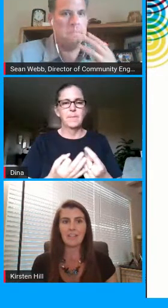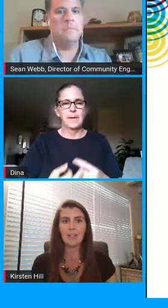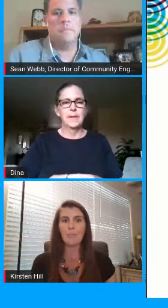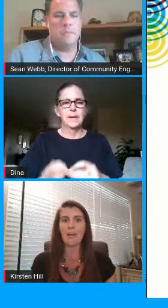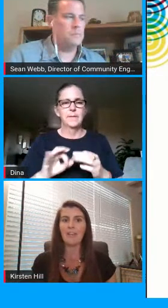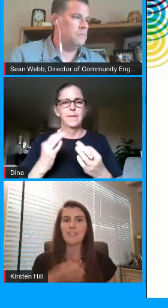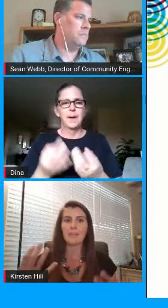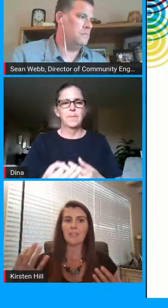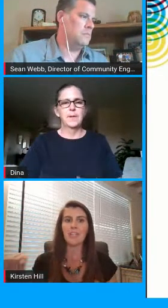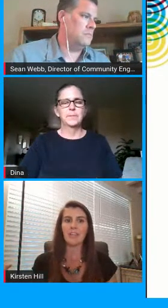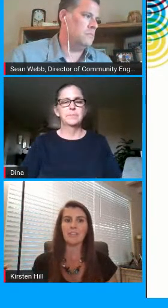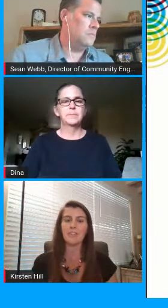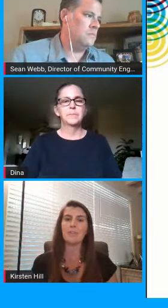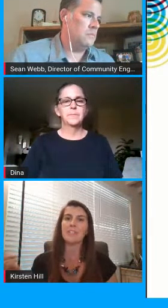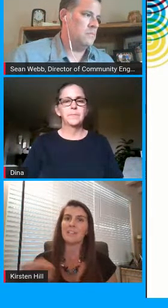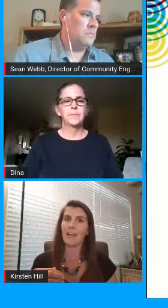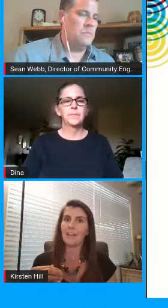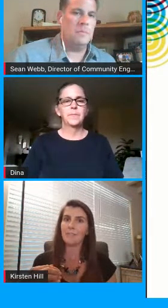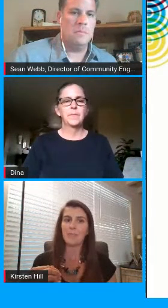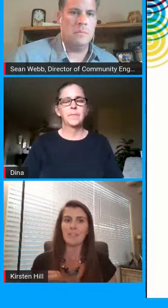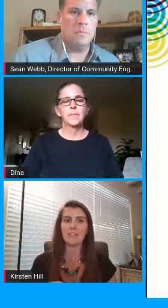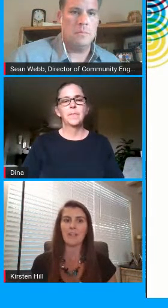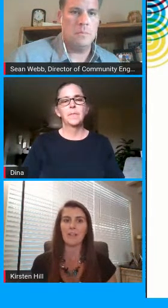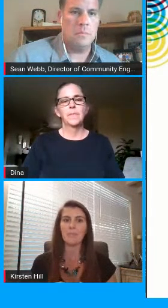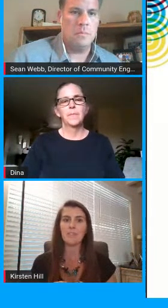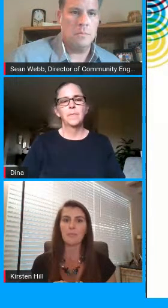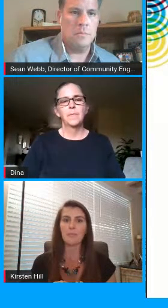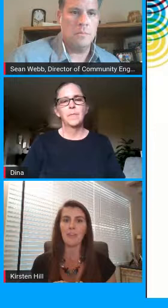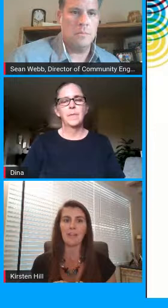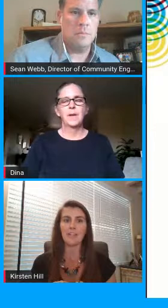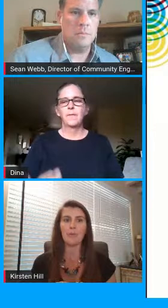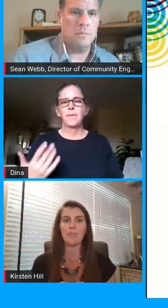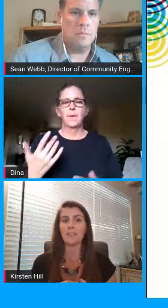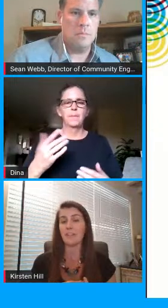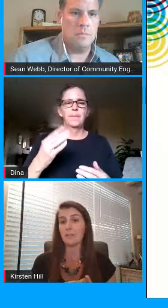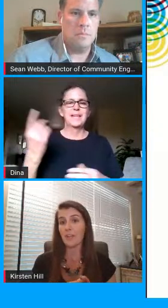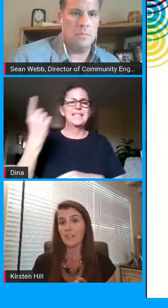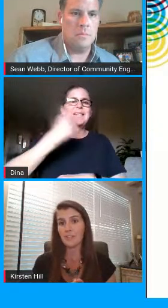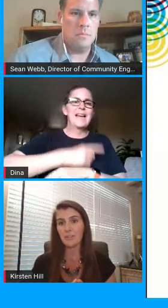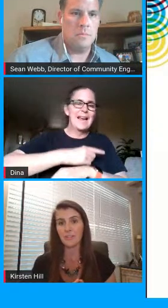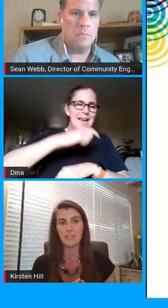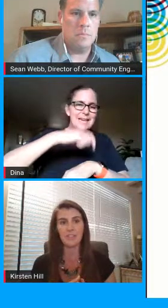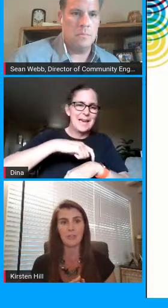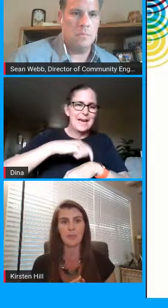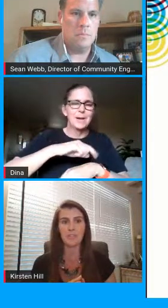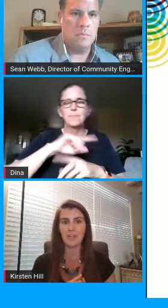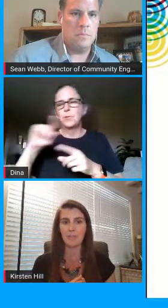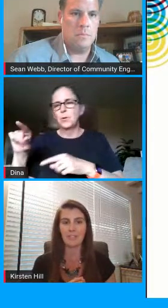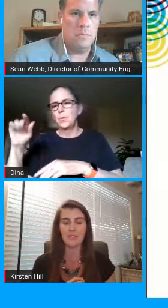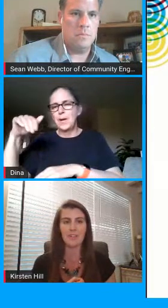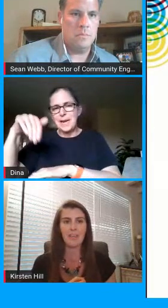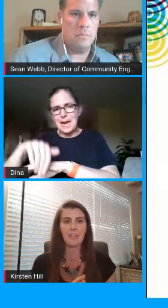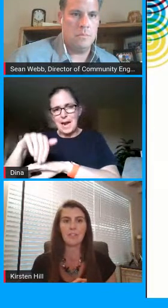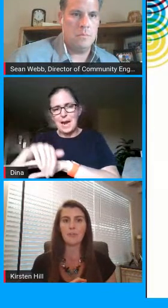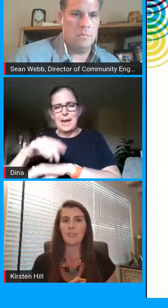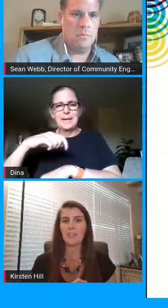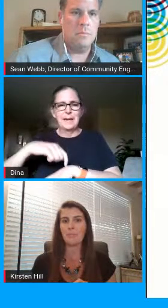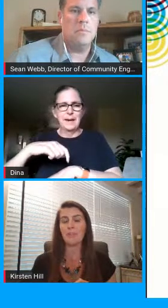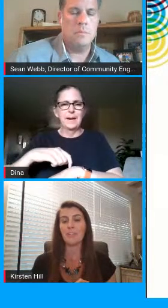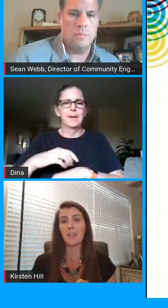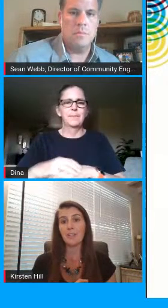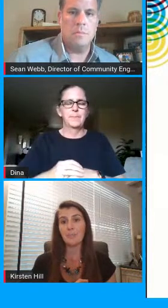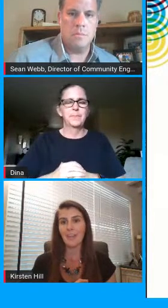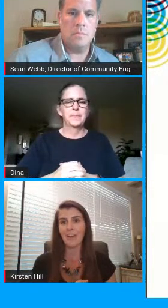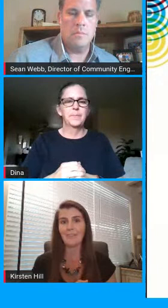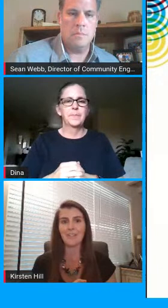it combines every day the students live meeting times for that day with identified to-do lists or assignments so